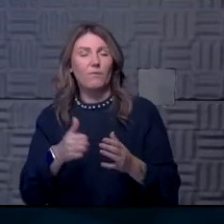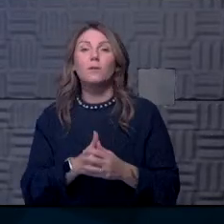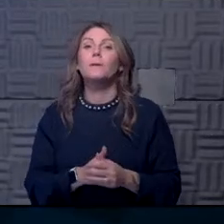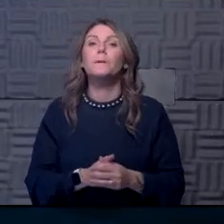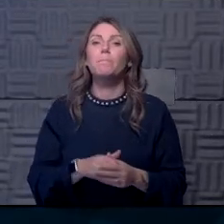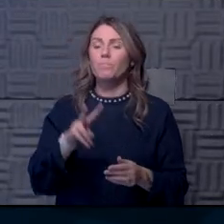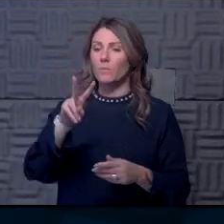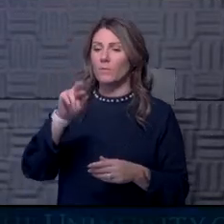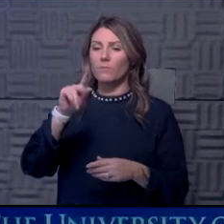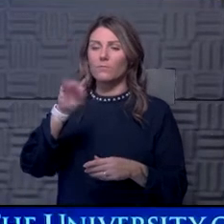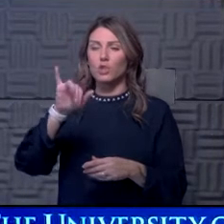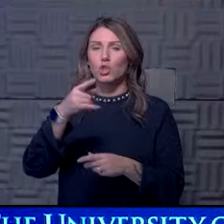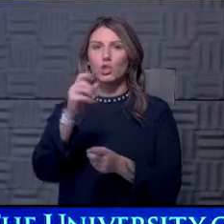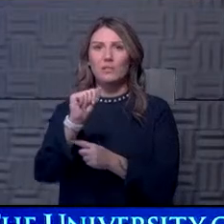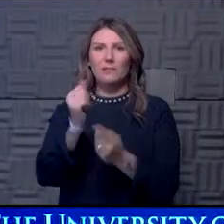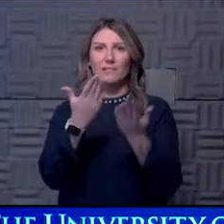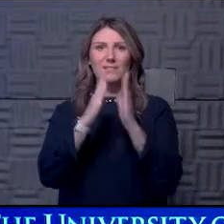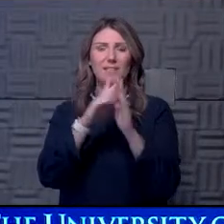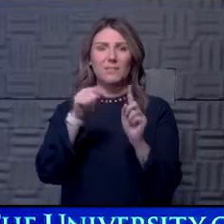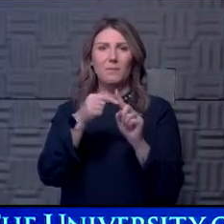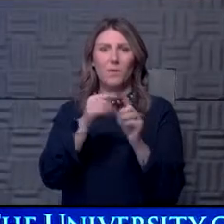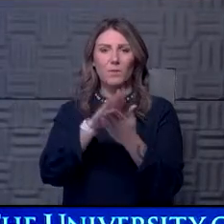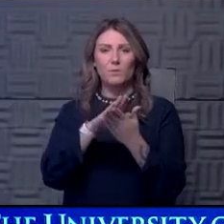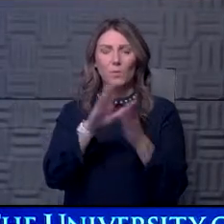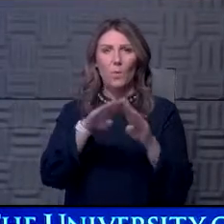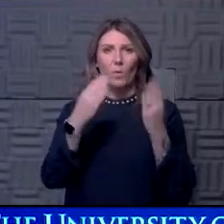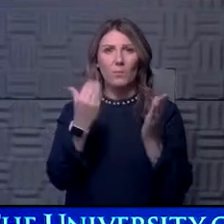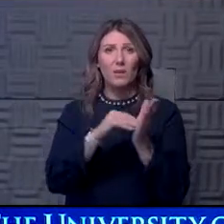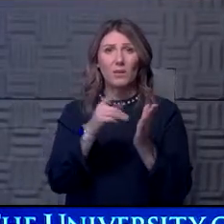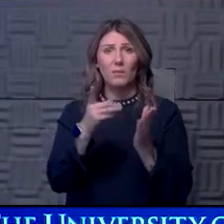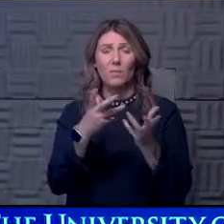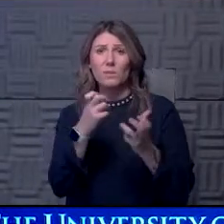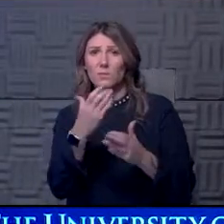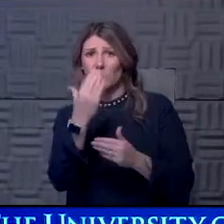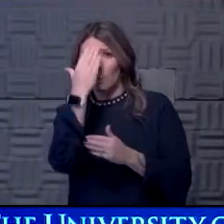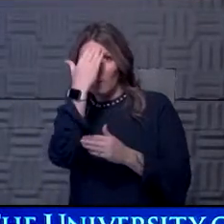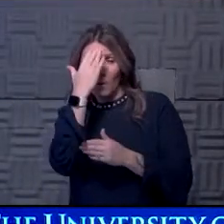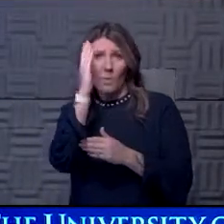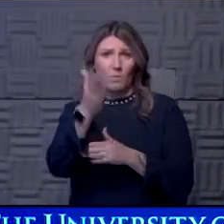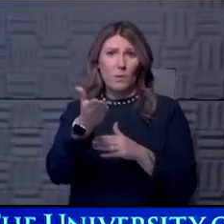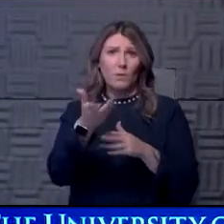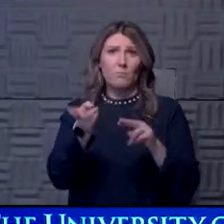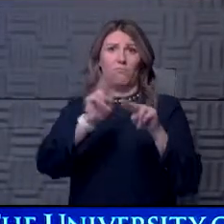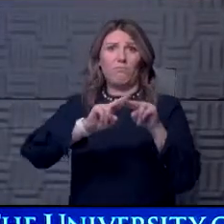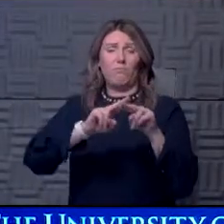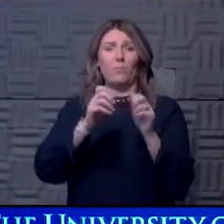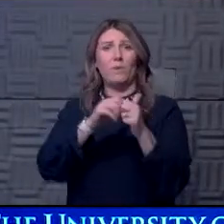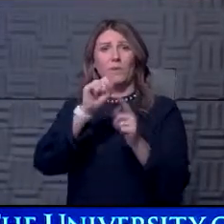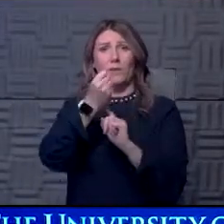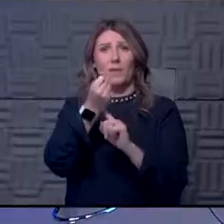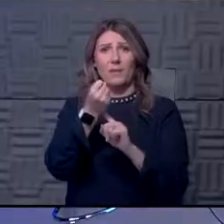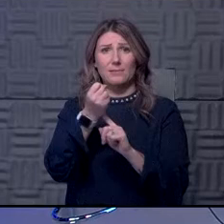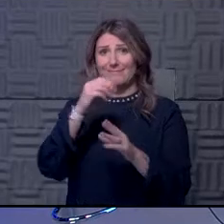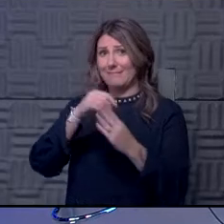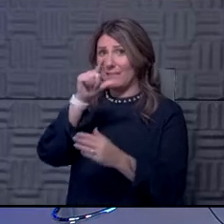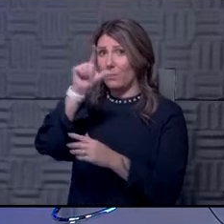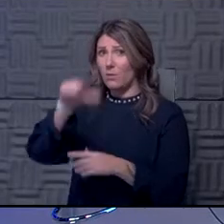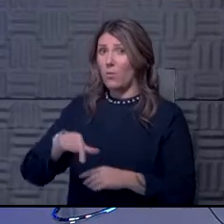Virginia is kind of asking again about the school's reopening. She's wanting to know, do you think that that will lead to more cases in the community in Lawrence?